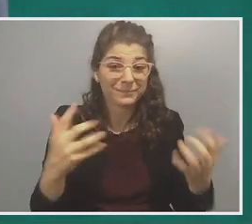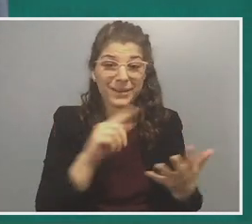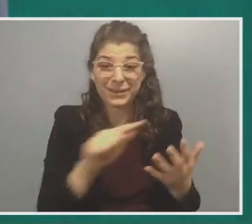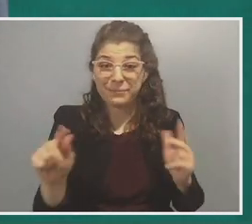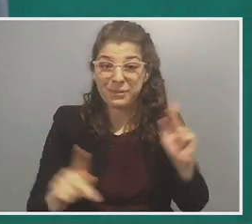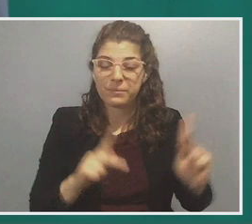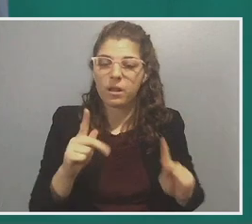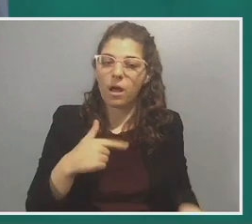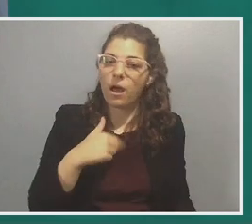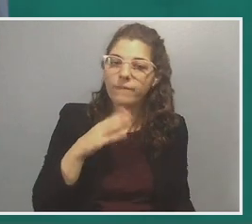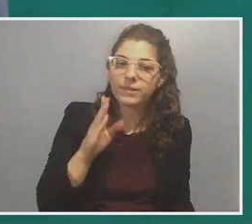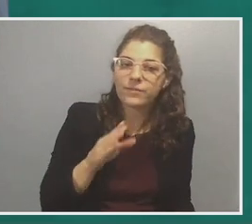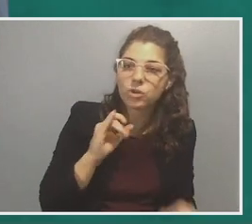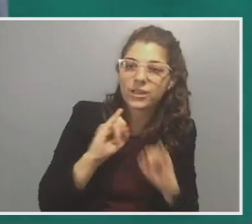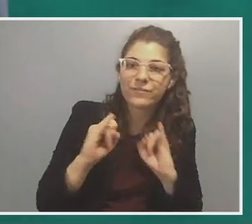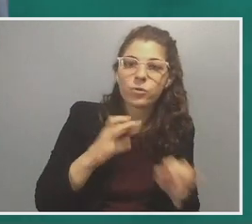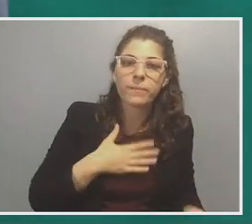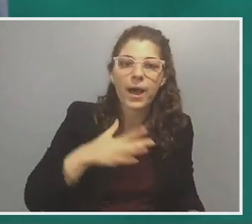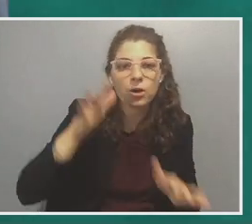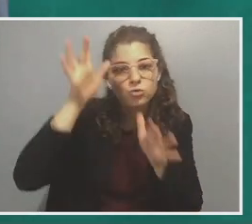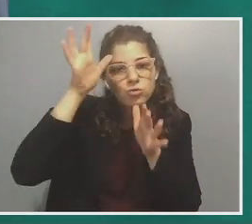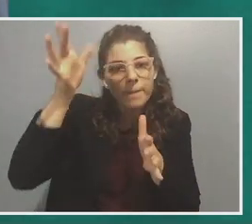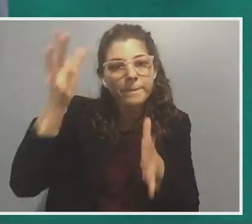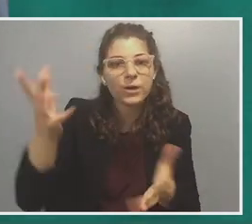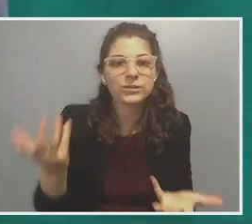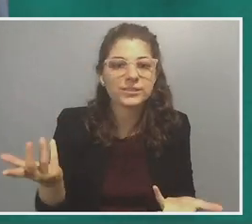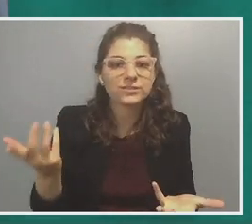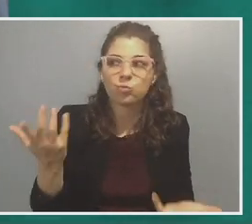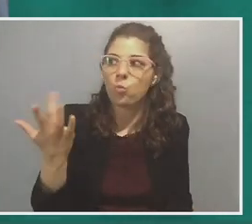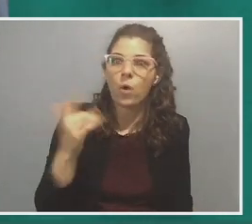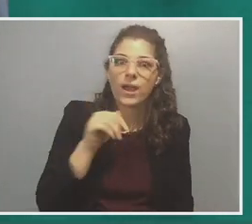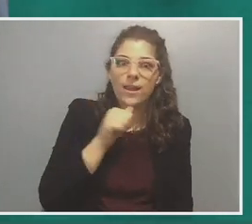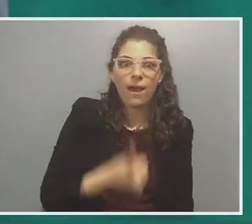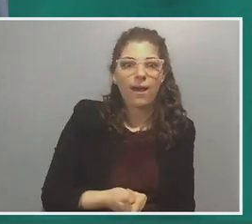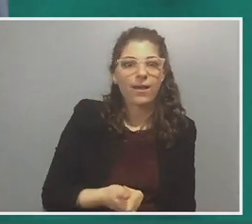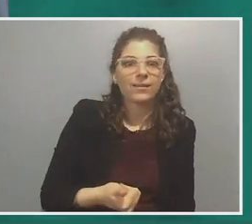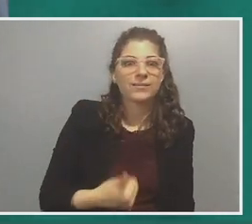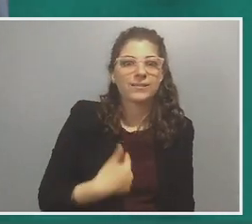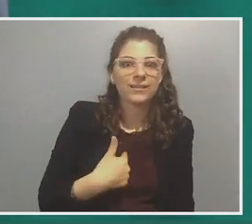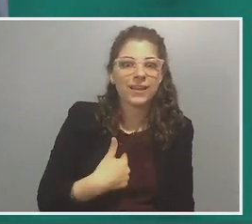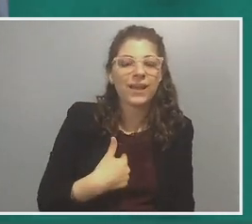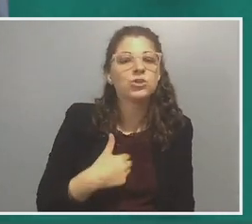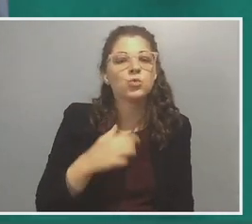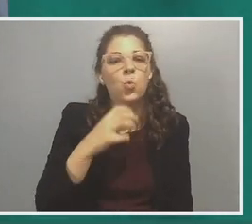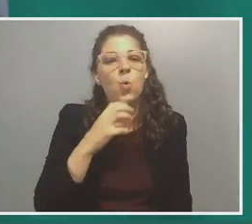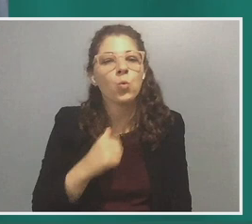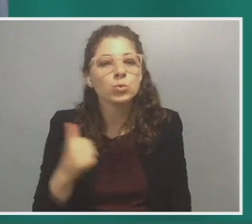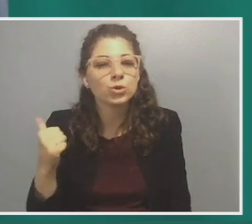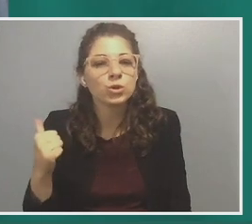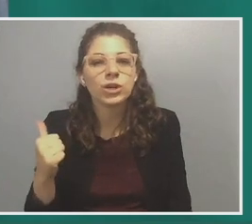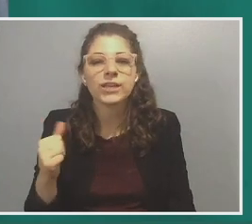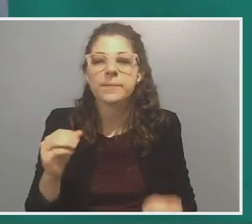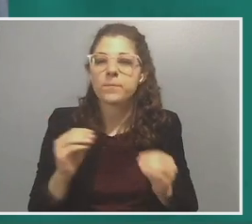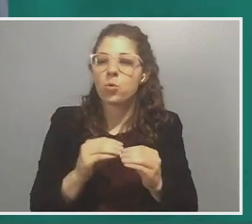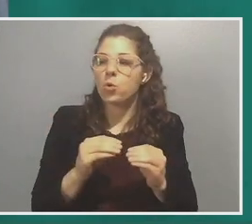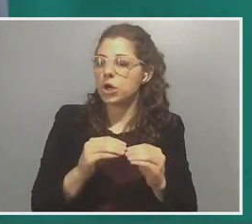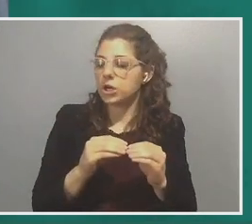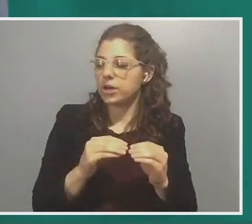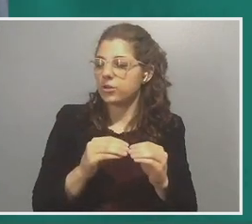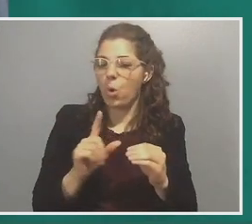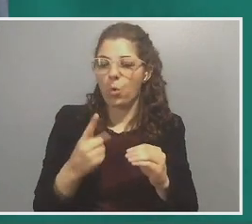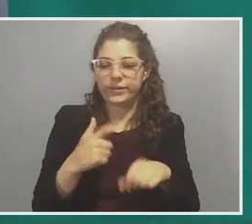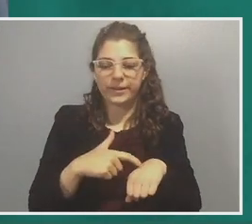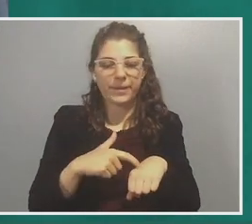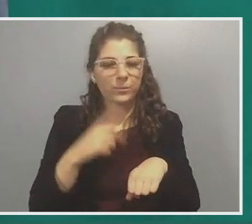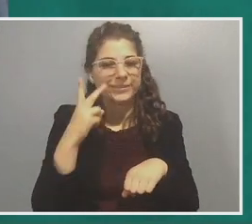interviewed my grandparents. I know. And why was that? And the thing is, as you get older and the more, you know, the, the only times I would see